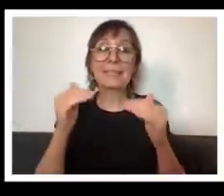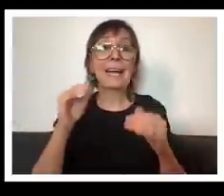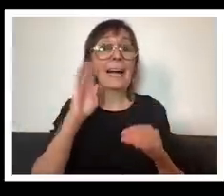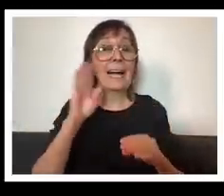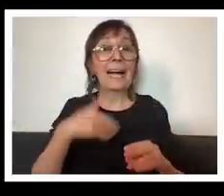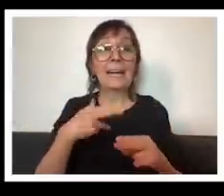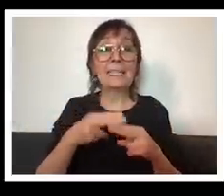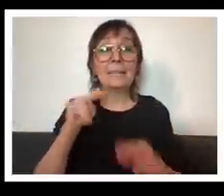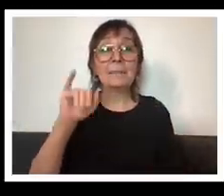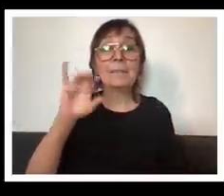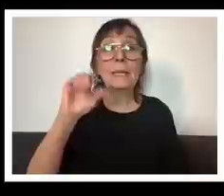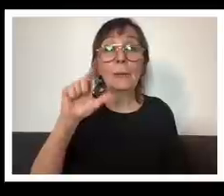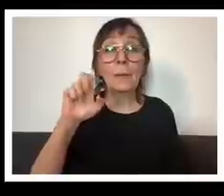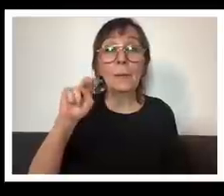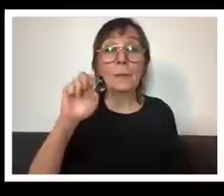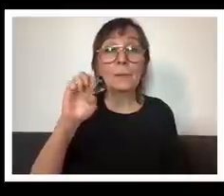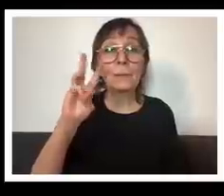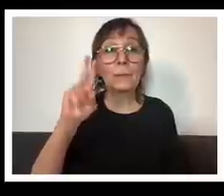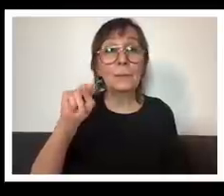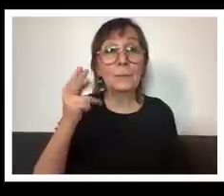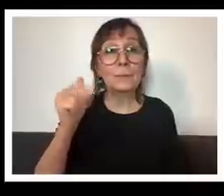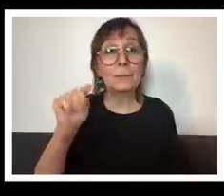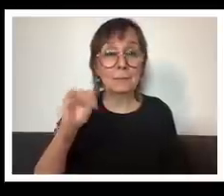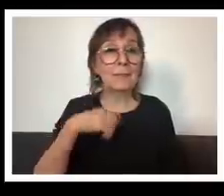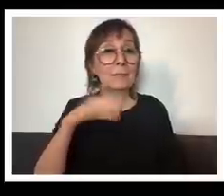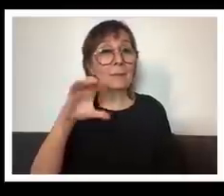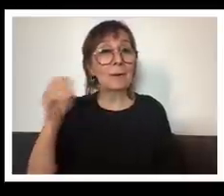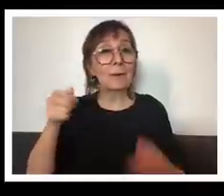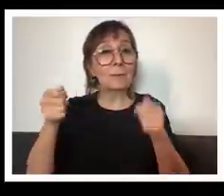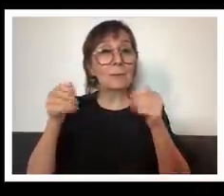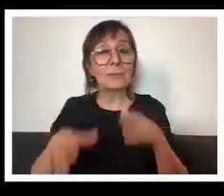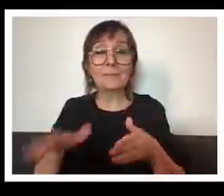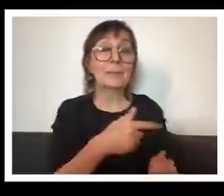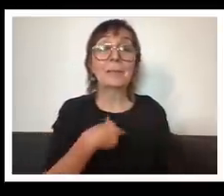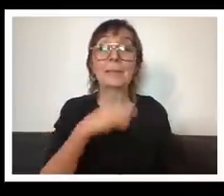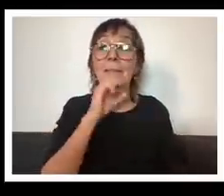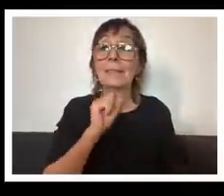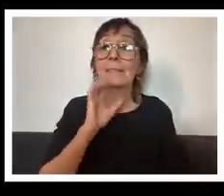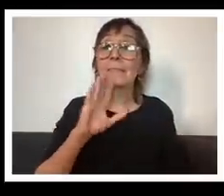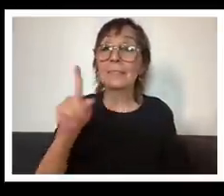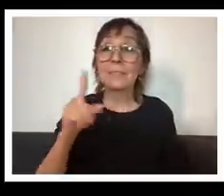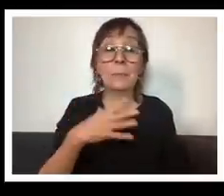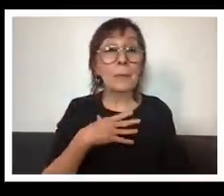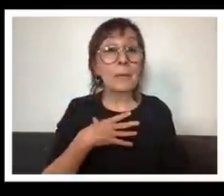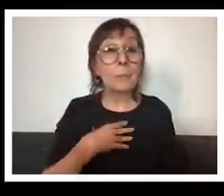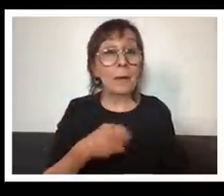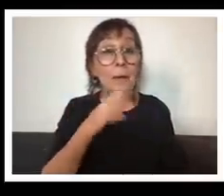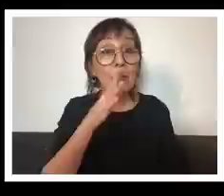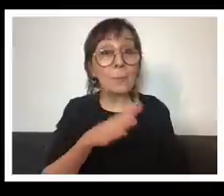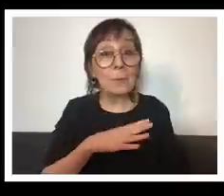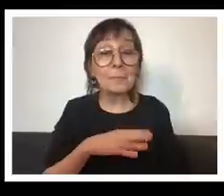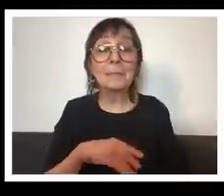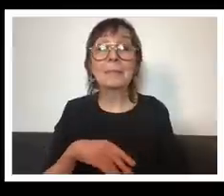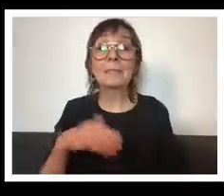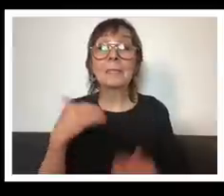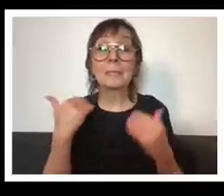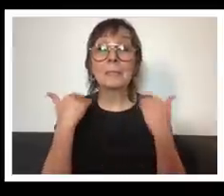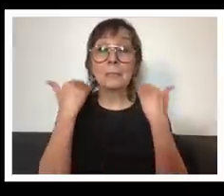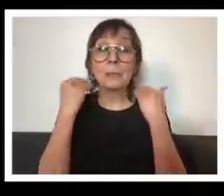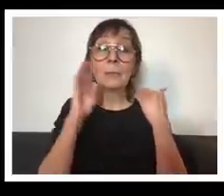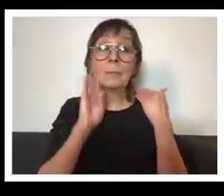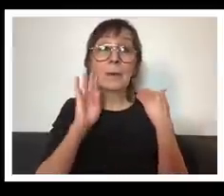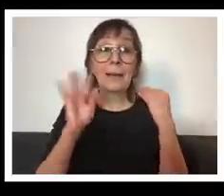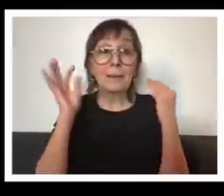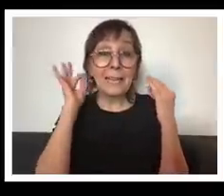noonam i'm one of the co-directors of the film and i'm a 51 year old uh white woman with uh short brown hair